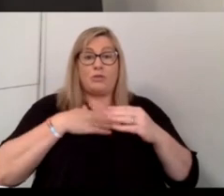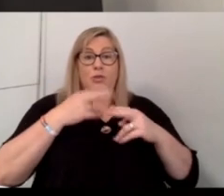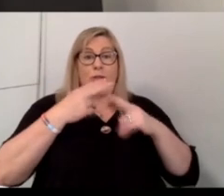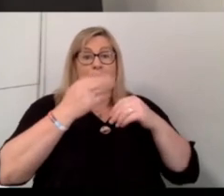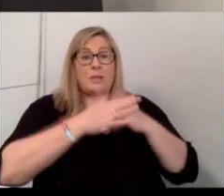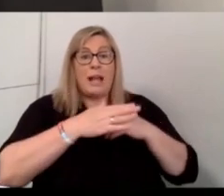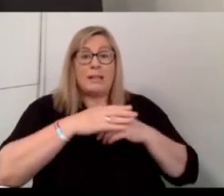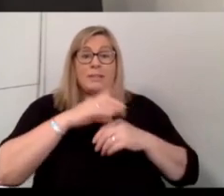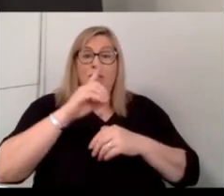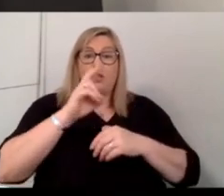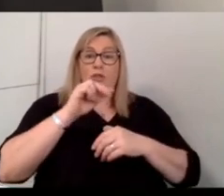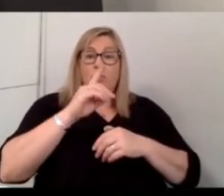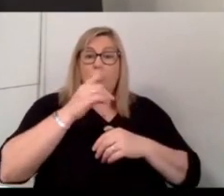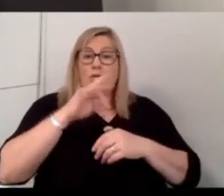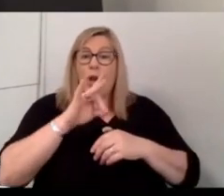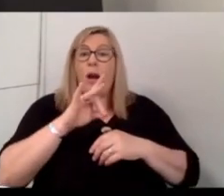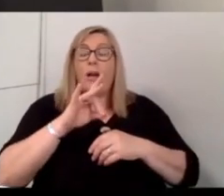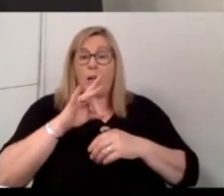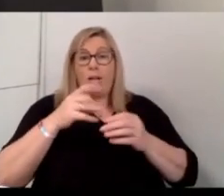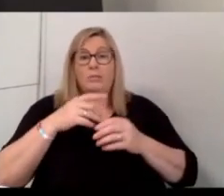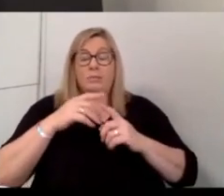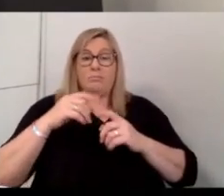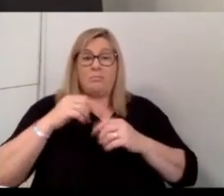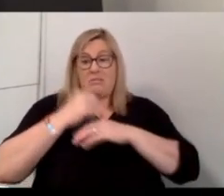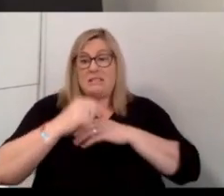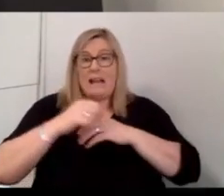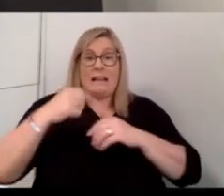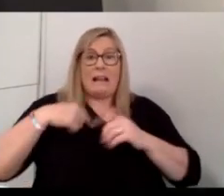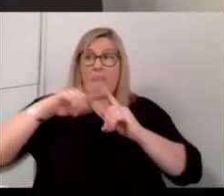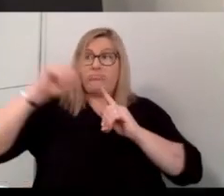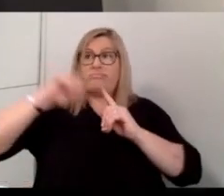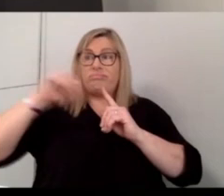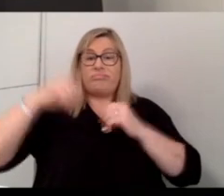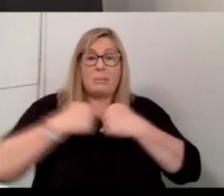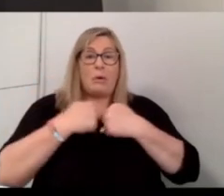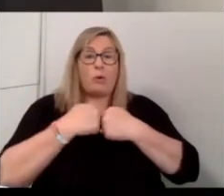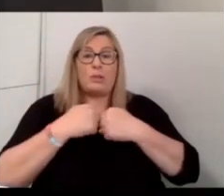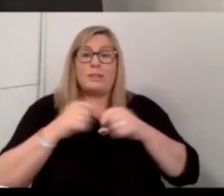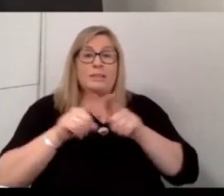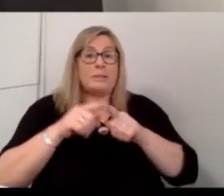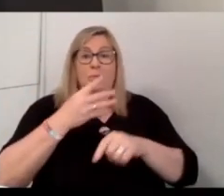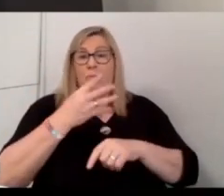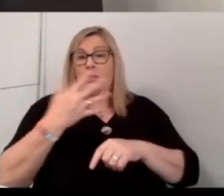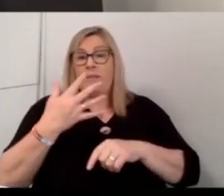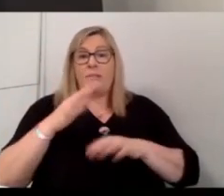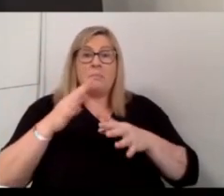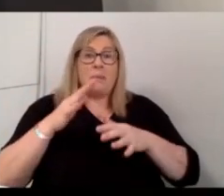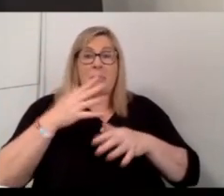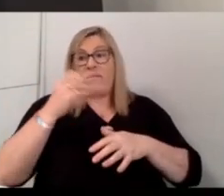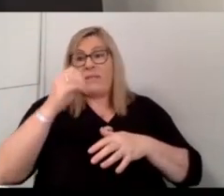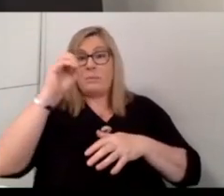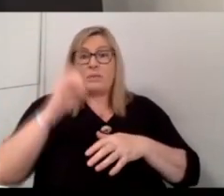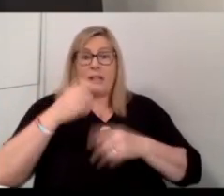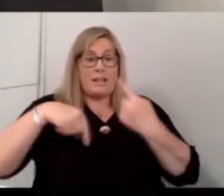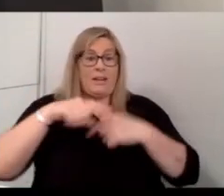on a daily basis, or when we can come to the office, I'm crossing the border, as are 45, maybe 50% of our staff.